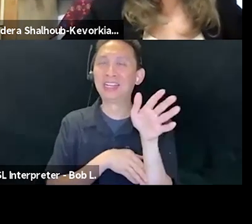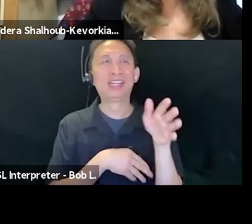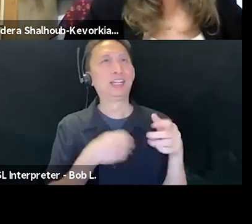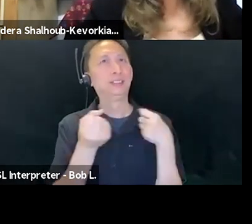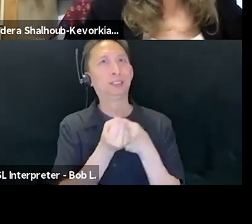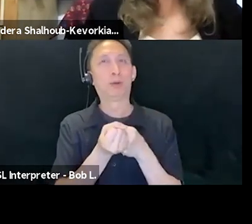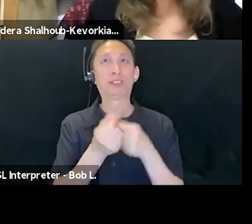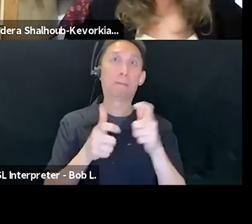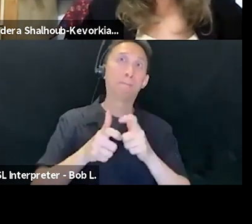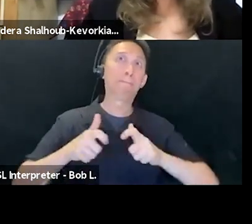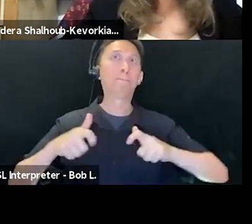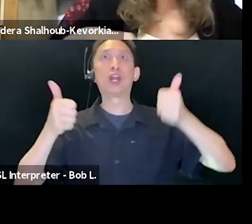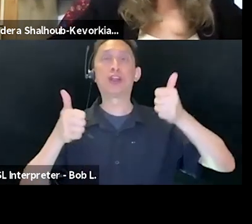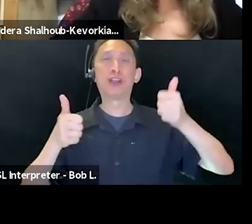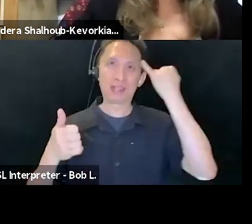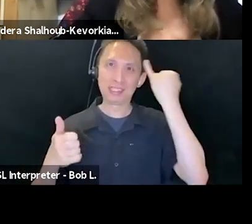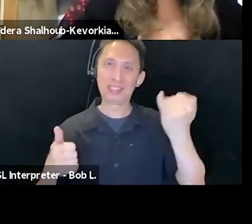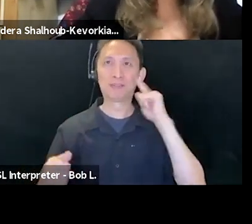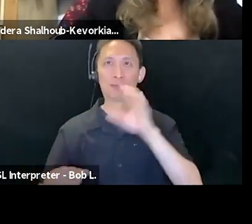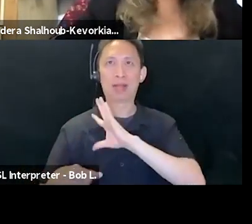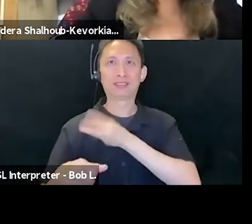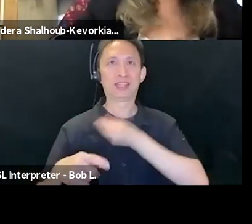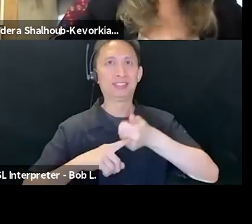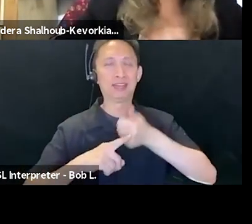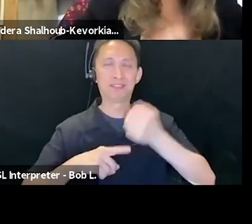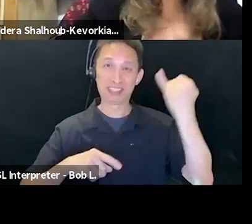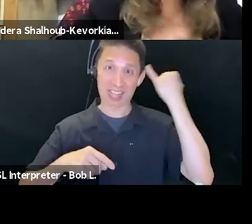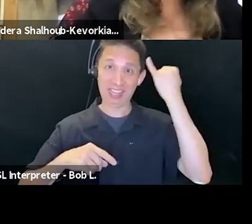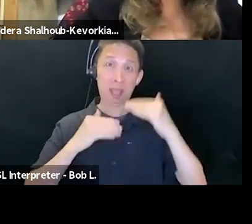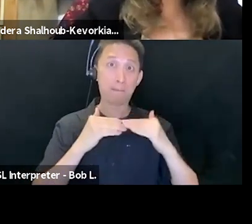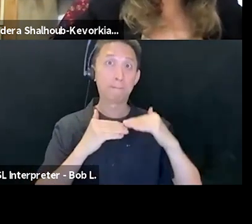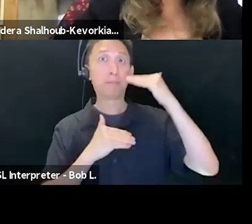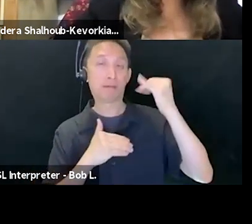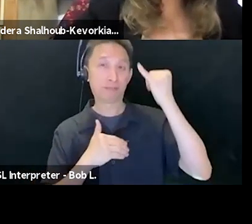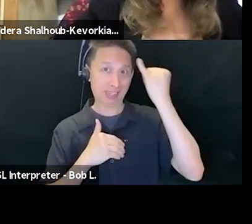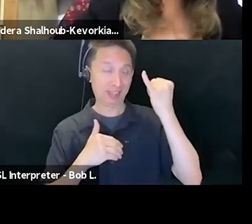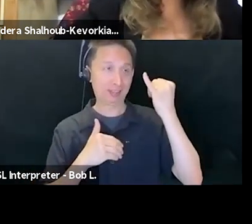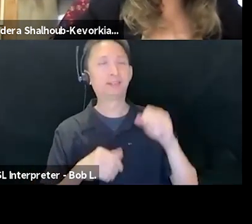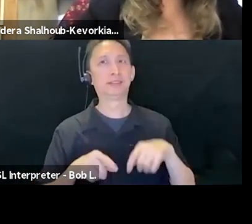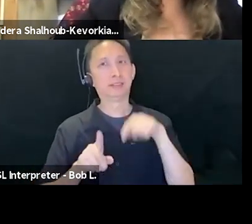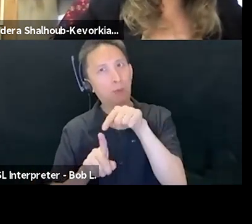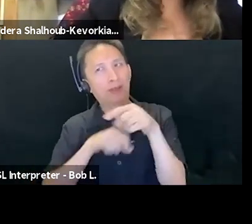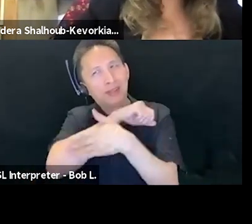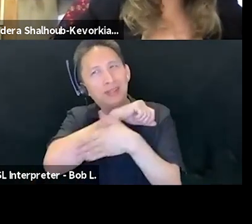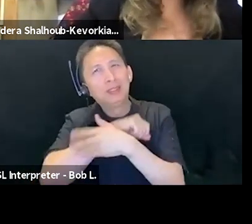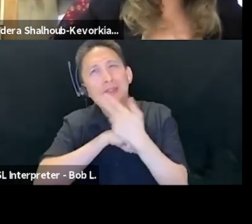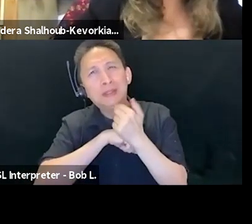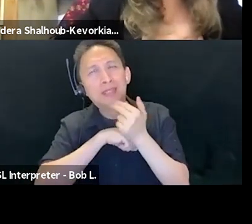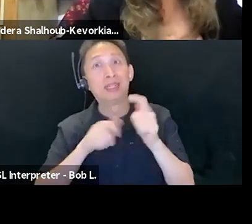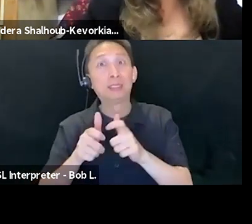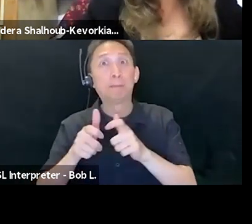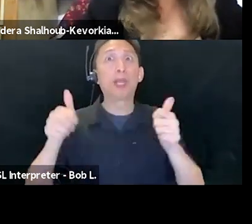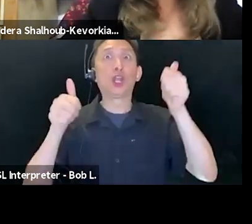idea of Palestine that Said was talking about. It's an idea that's not just that little country, but something bigger than a little country,